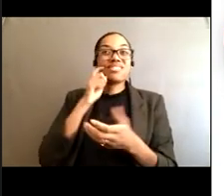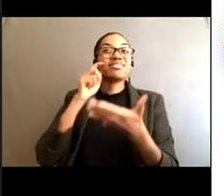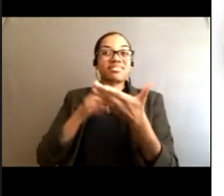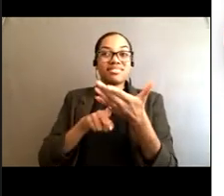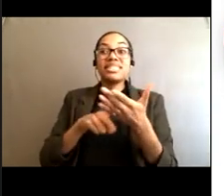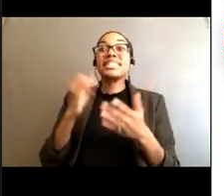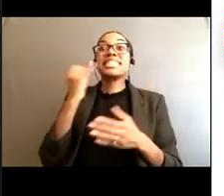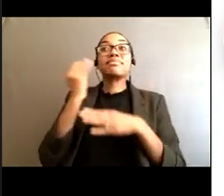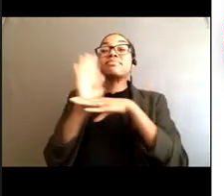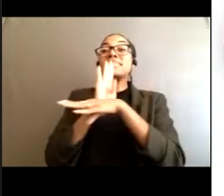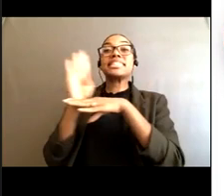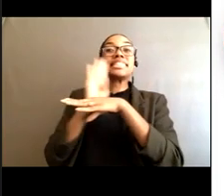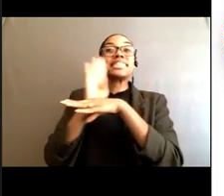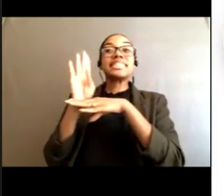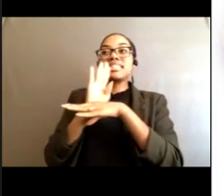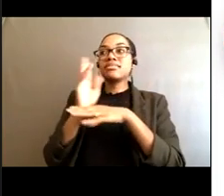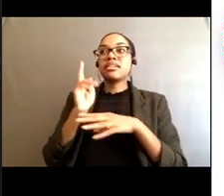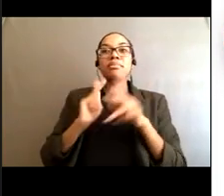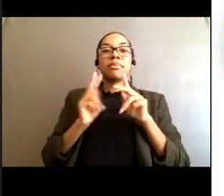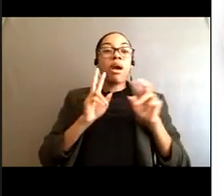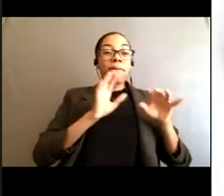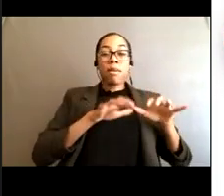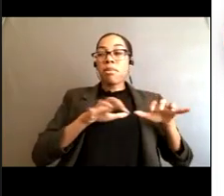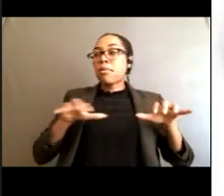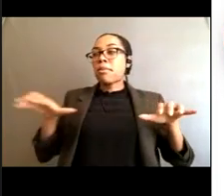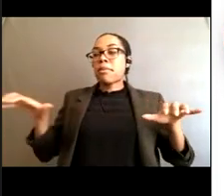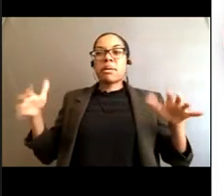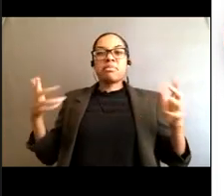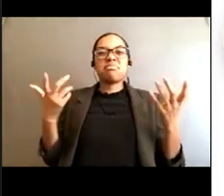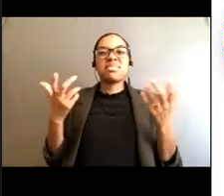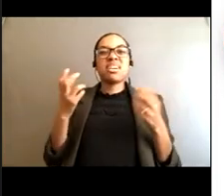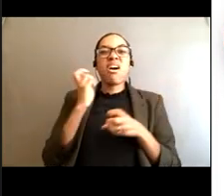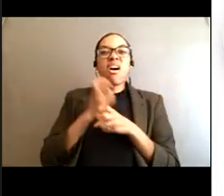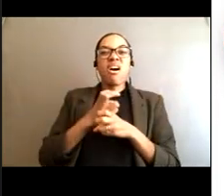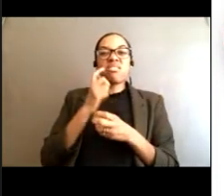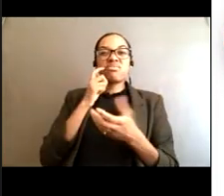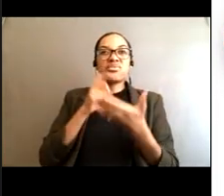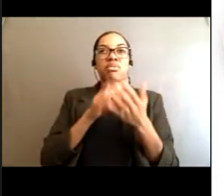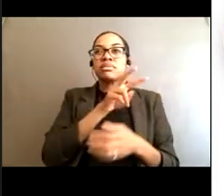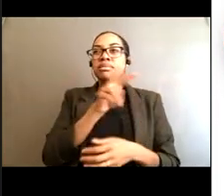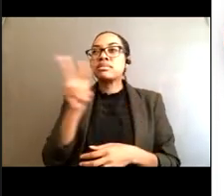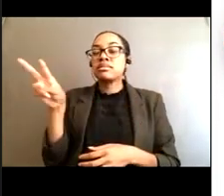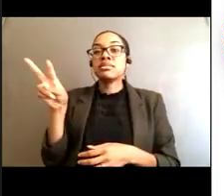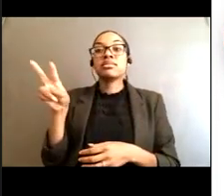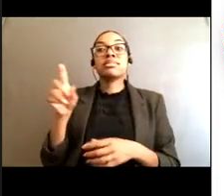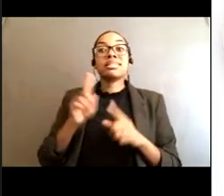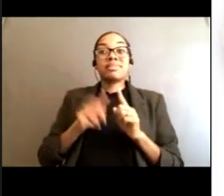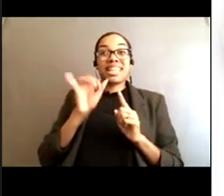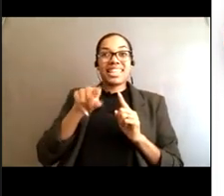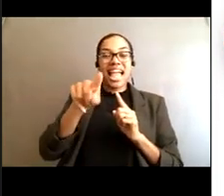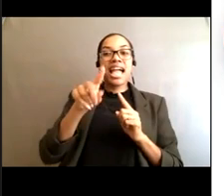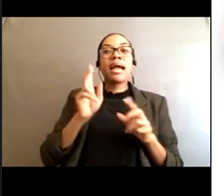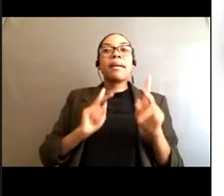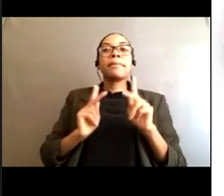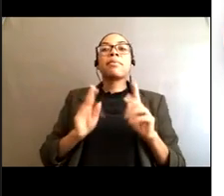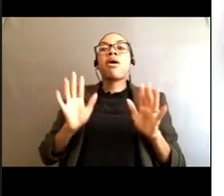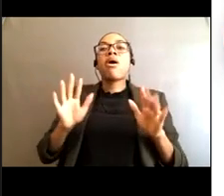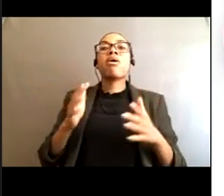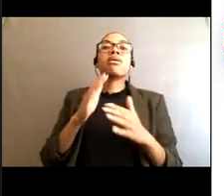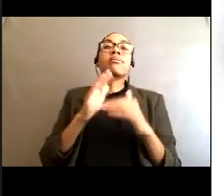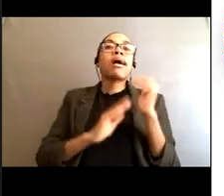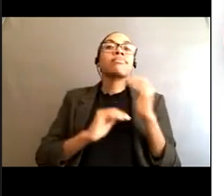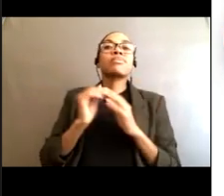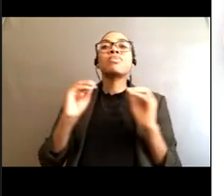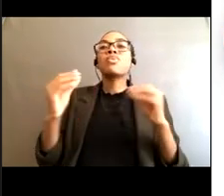a busy holiday weekend or any weekend in the Carolinas. Oftentimes this will be the area where you can set up your beach blanket